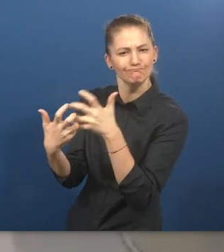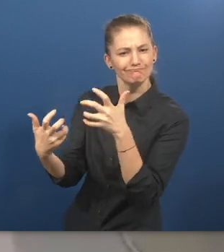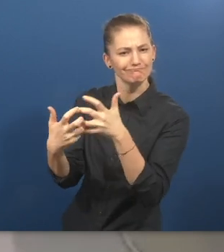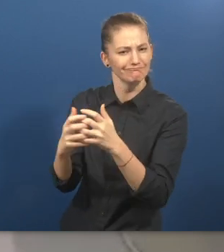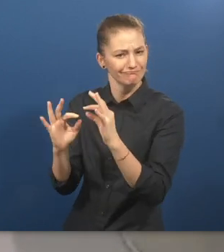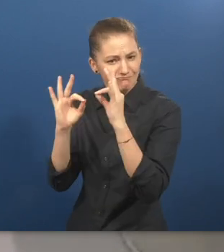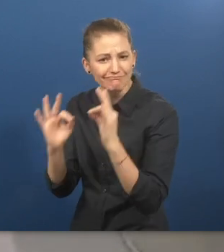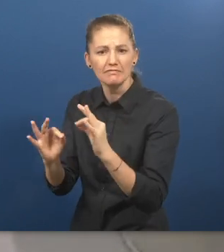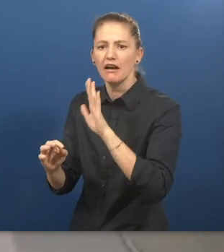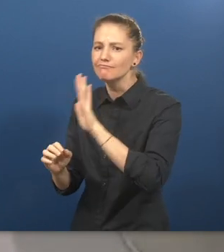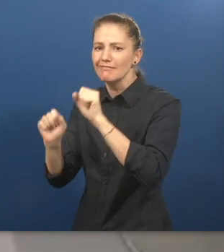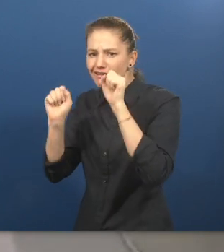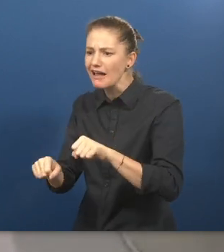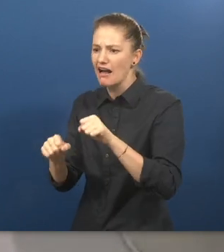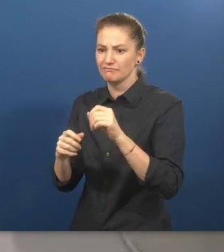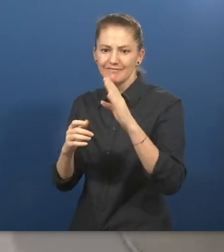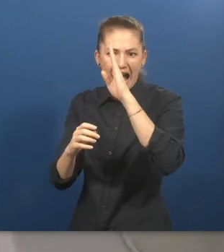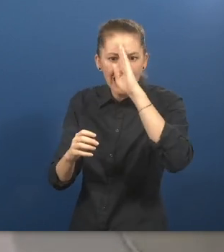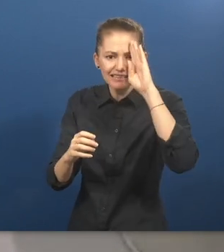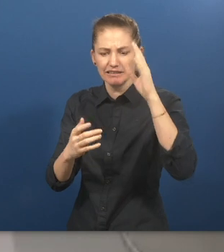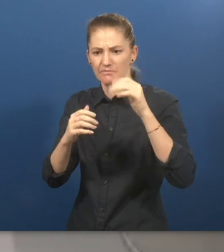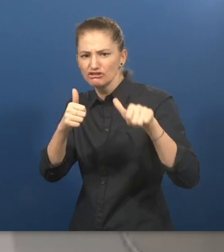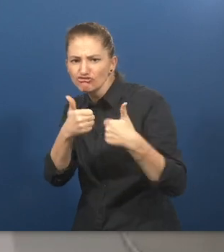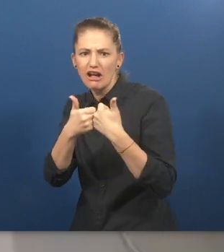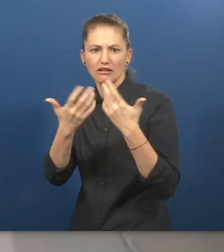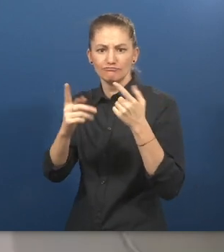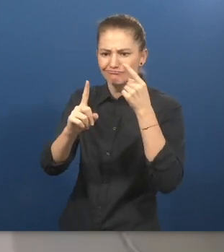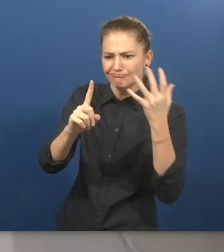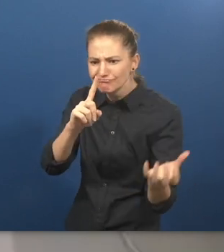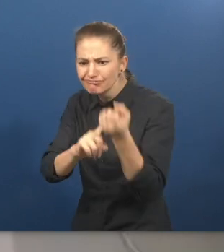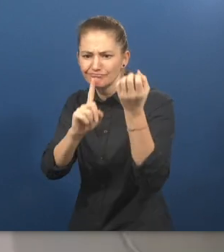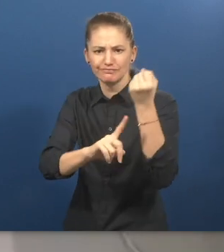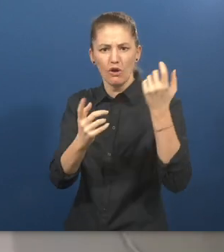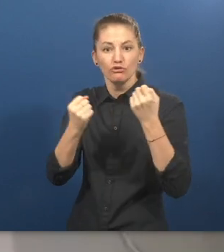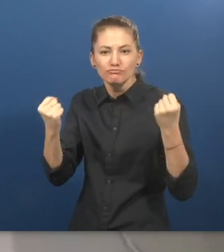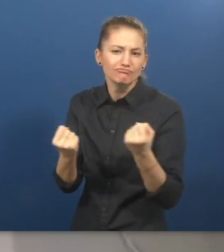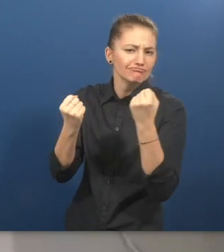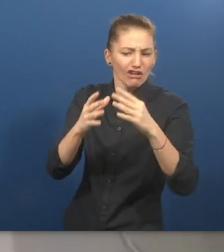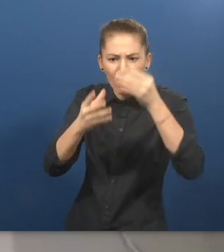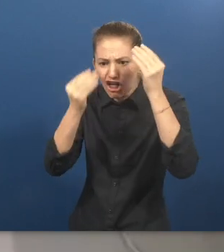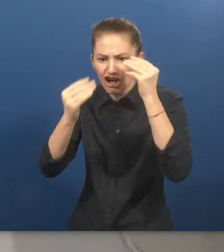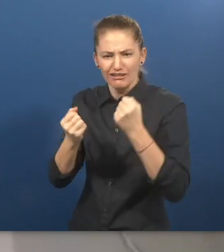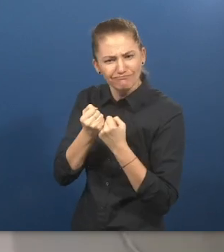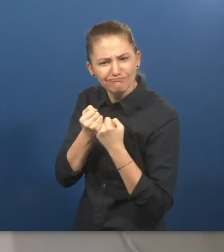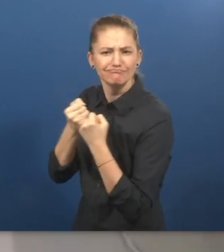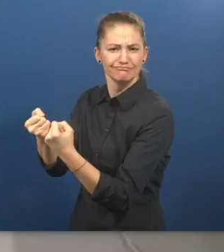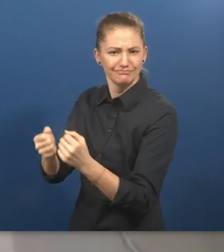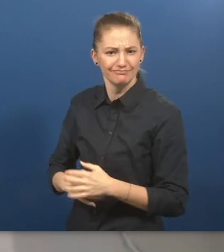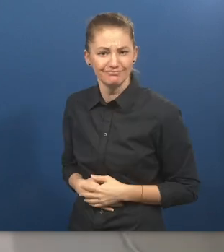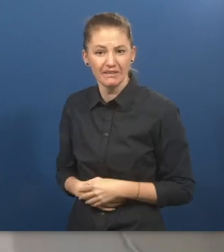academic challenge and achievement in learning. And then the links into the business